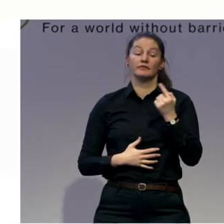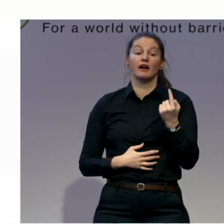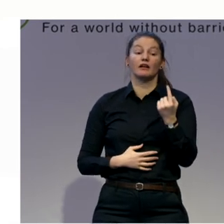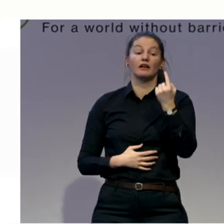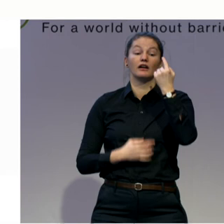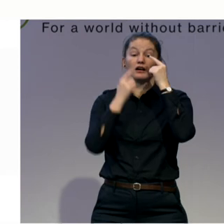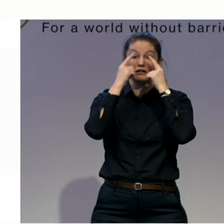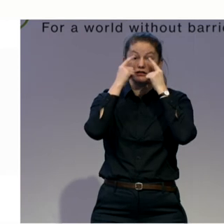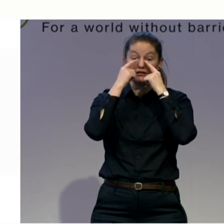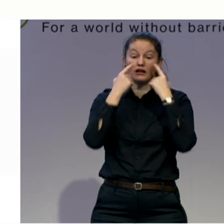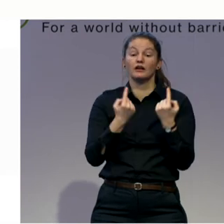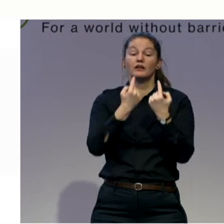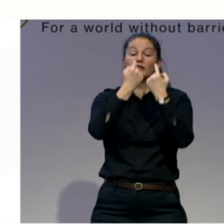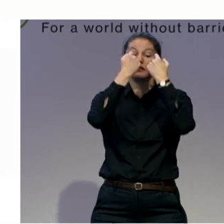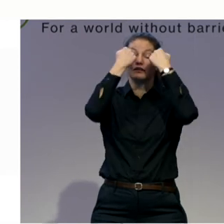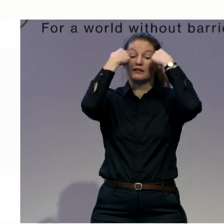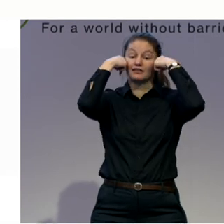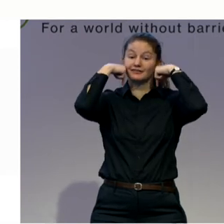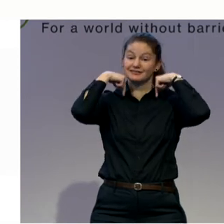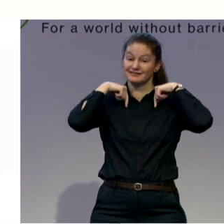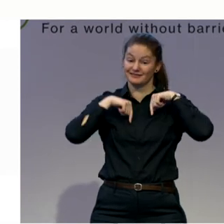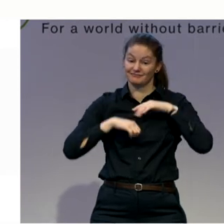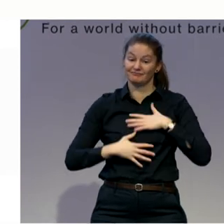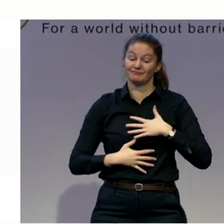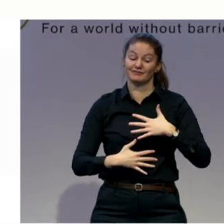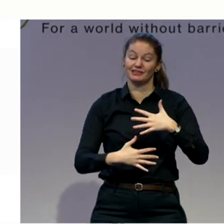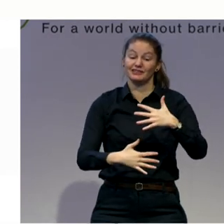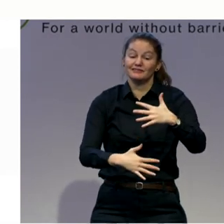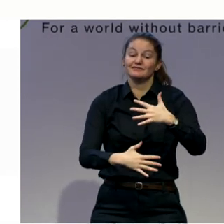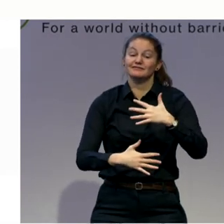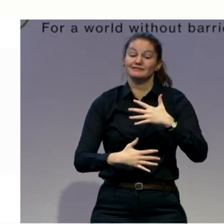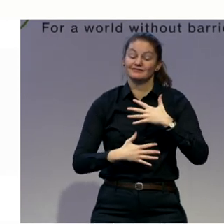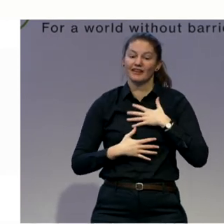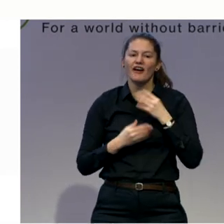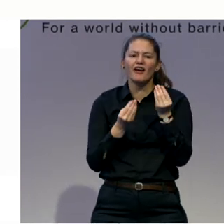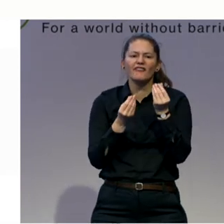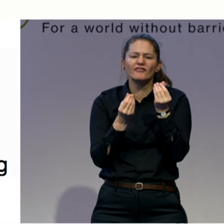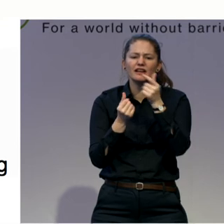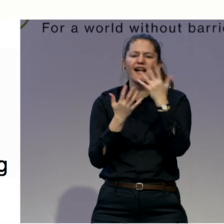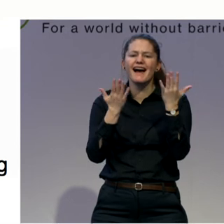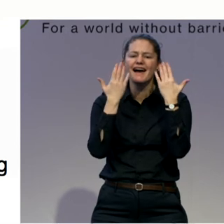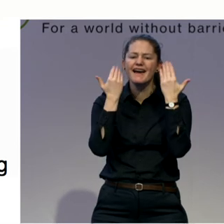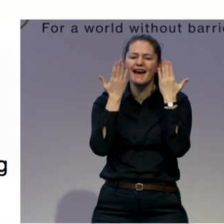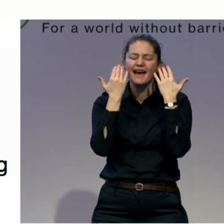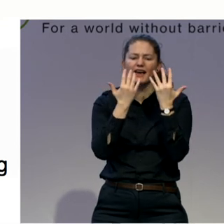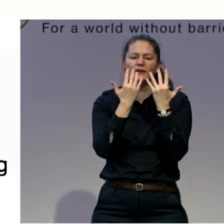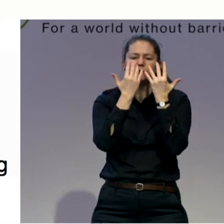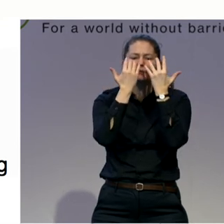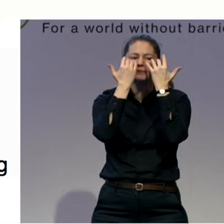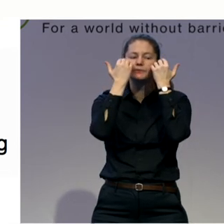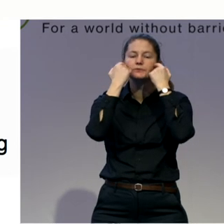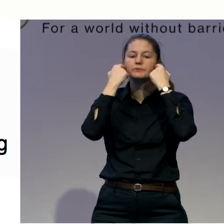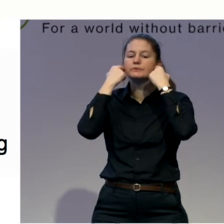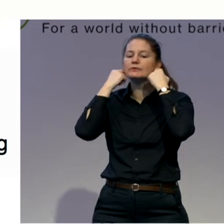and feel the air flowing to your spine calm. It's going to your